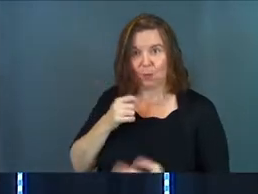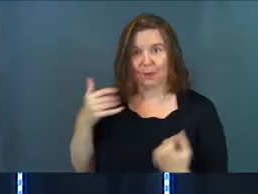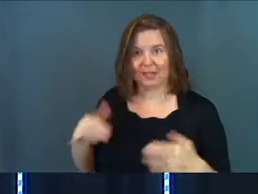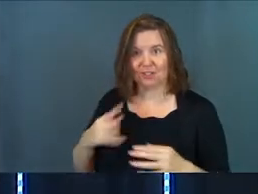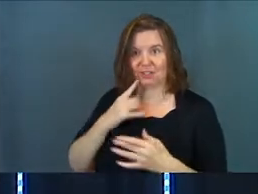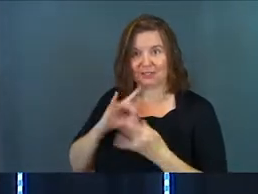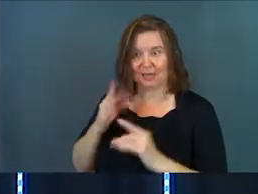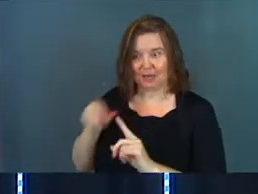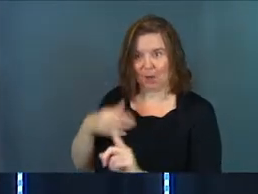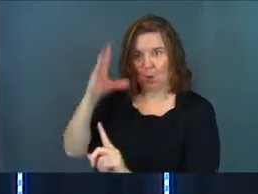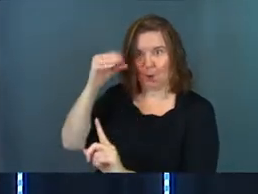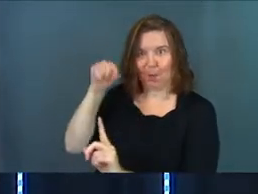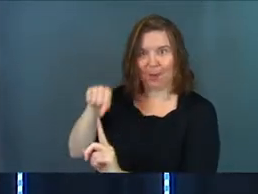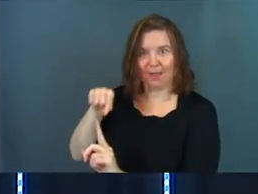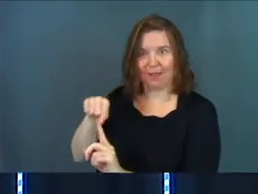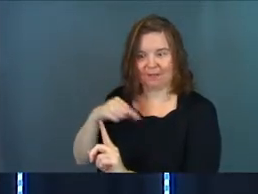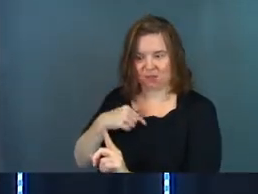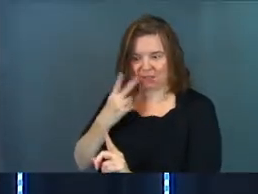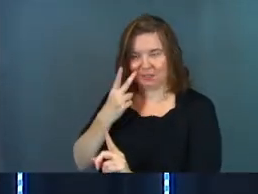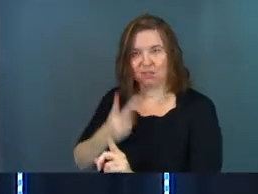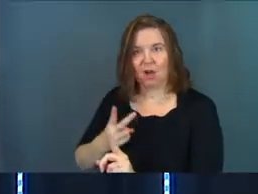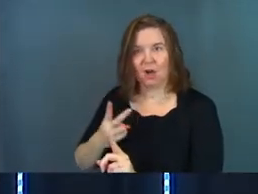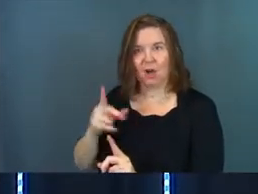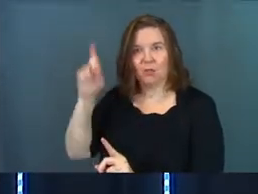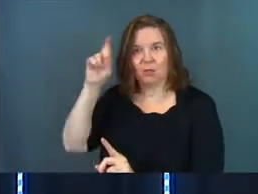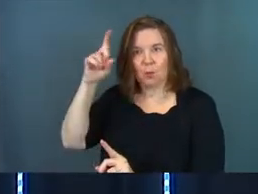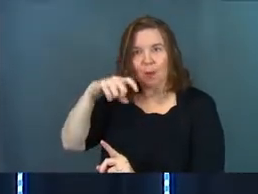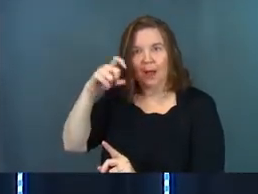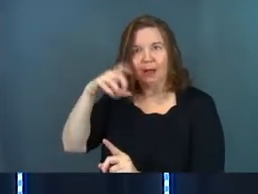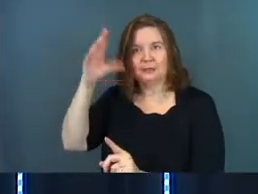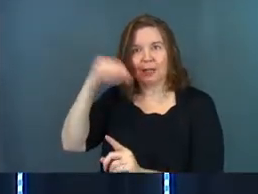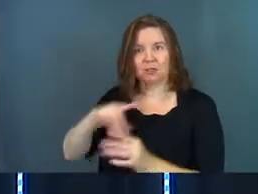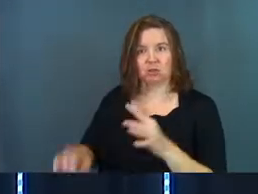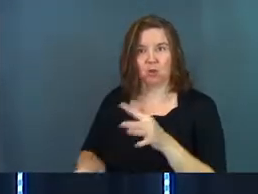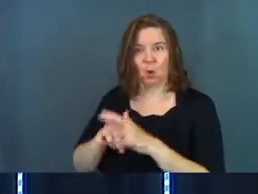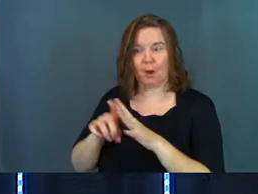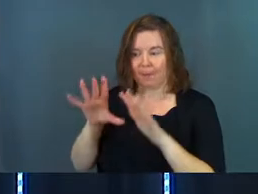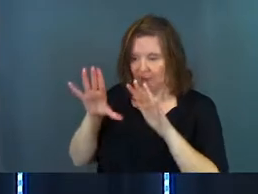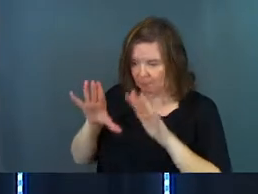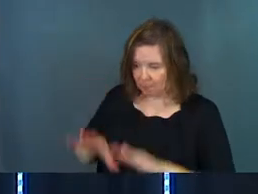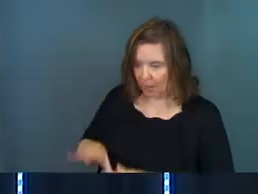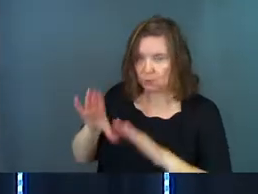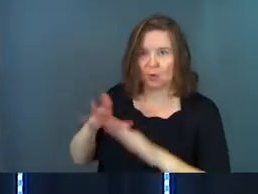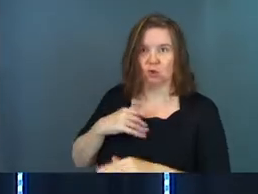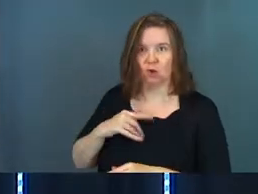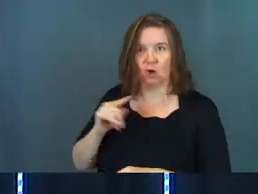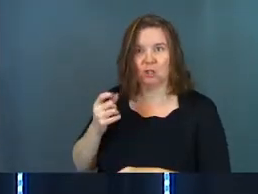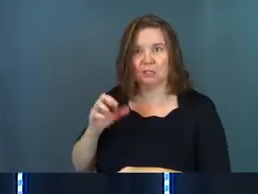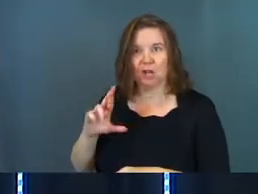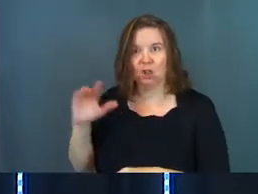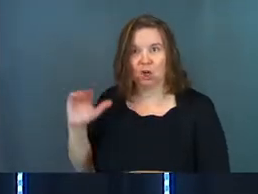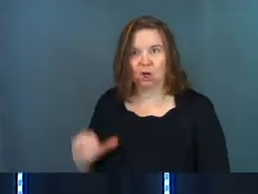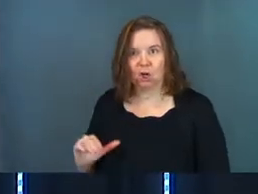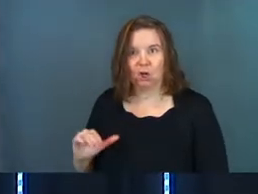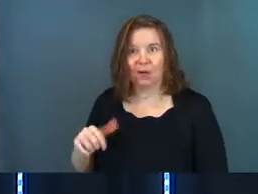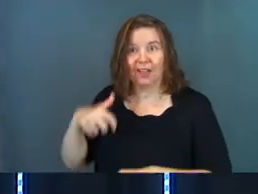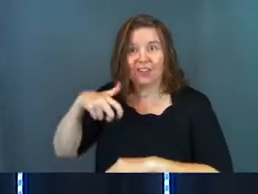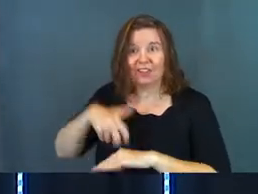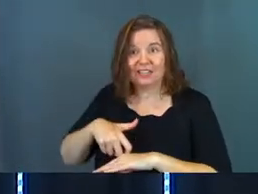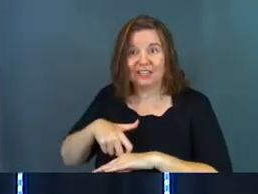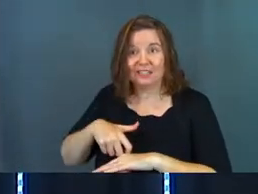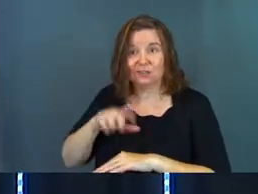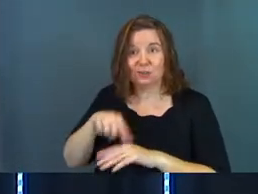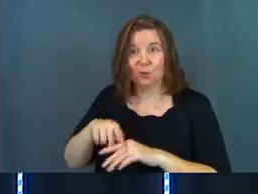what the angel said about her boy. She saw the wise men show up and bow down to her toddler. They got down on their